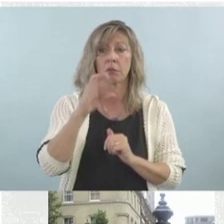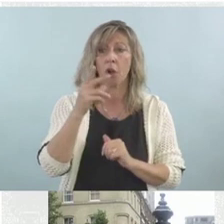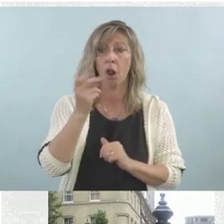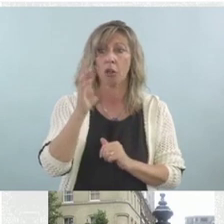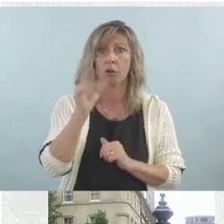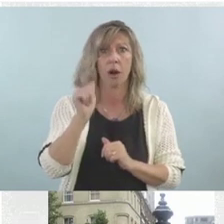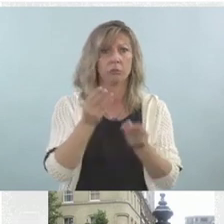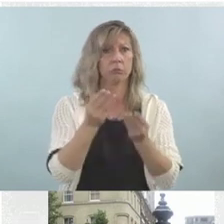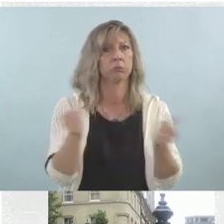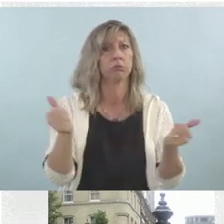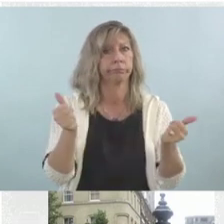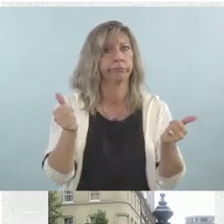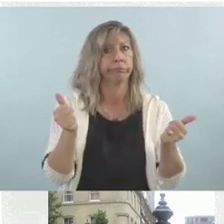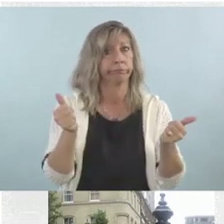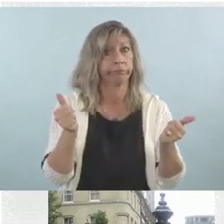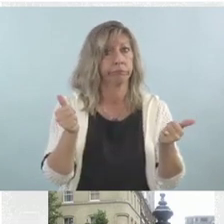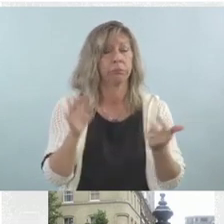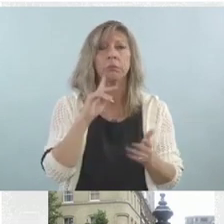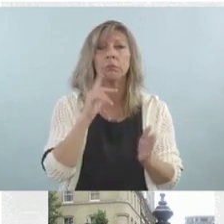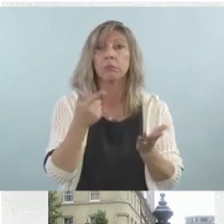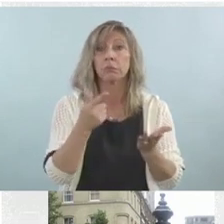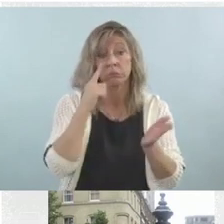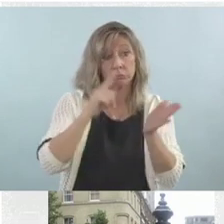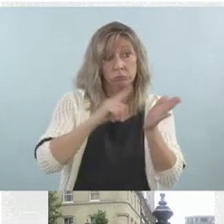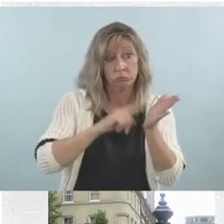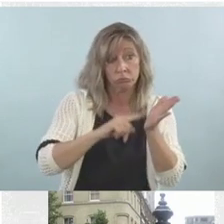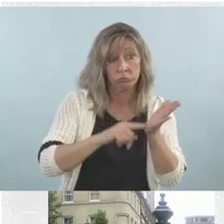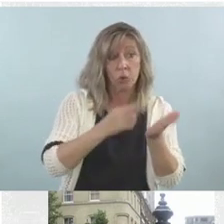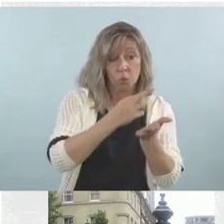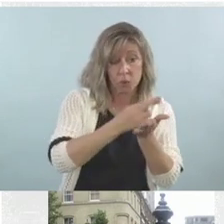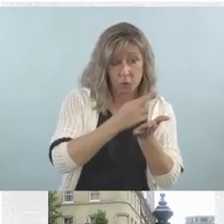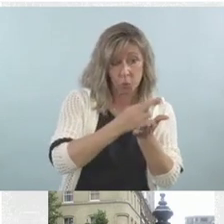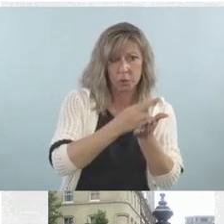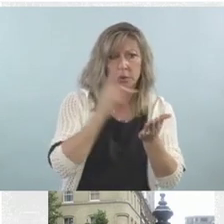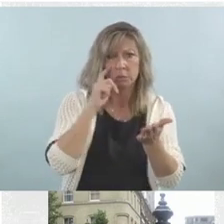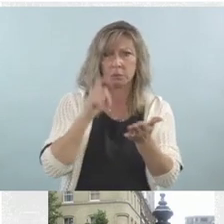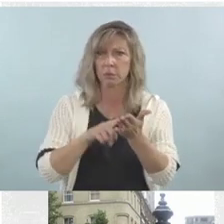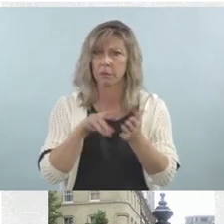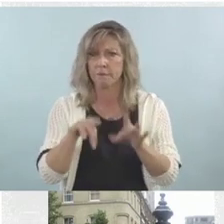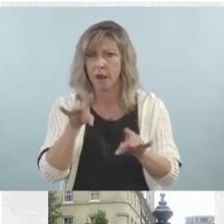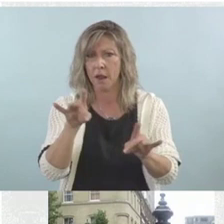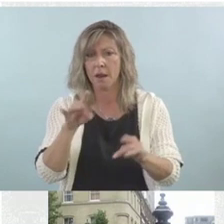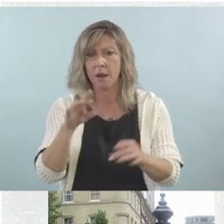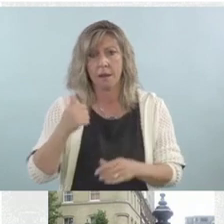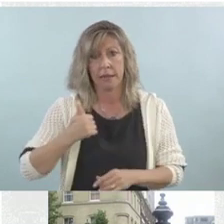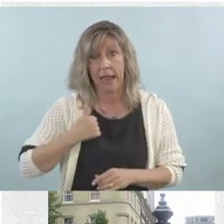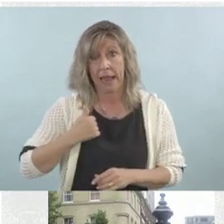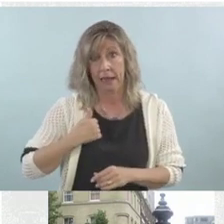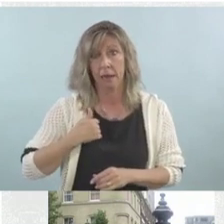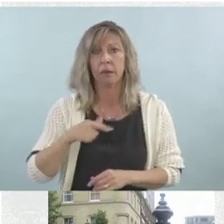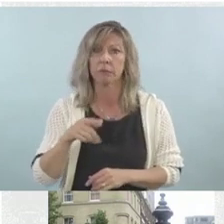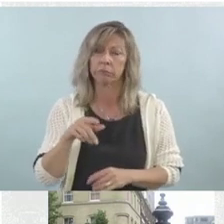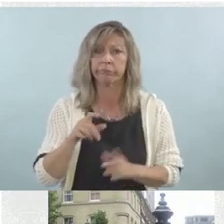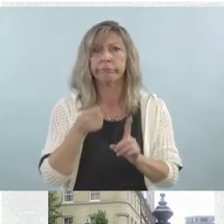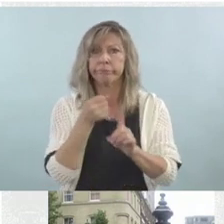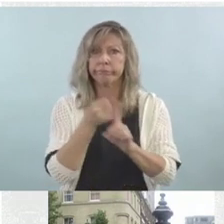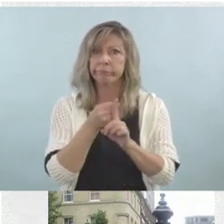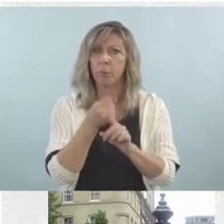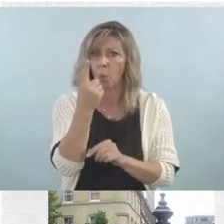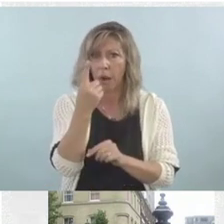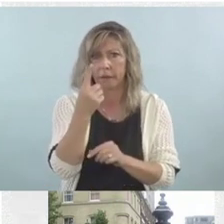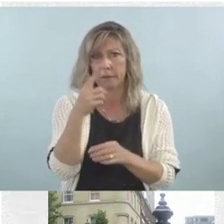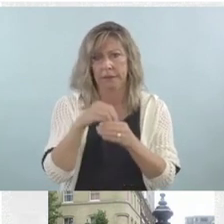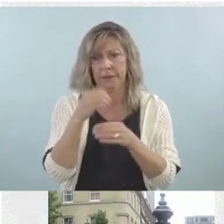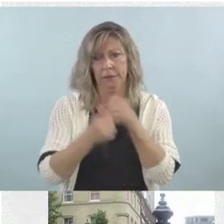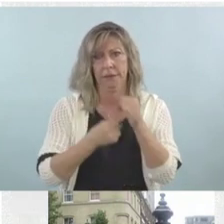that Canada has about one case of cholera per year. The United States is more populated. We